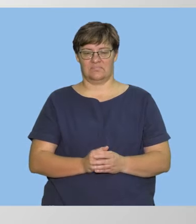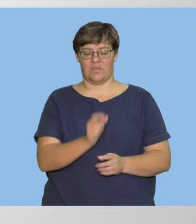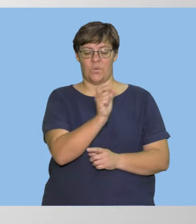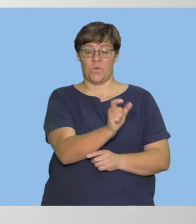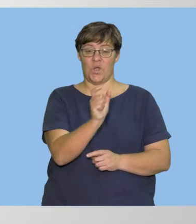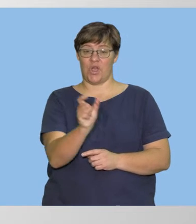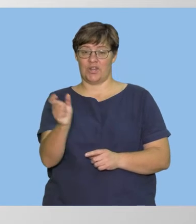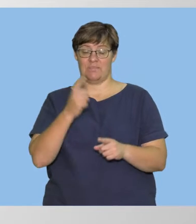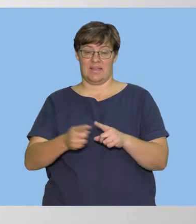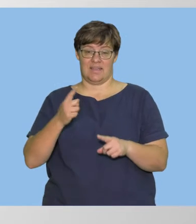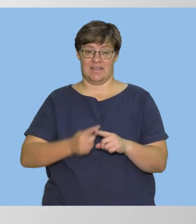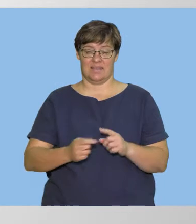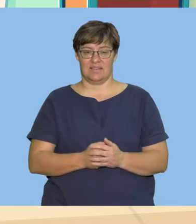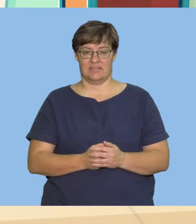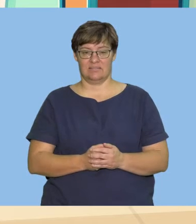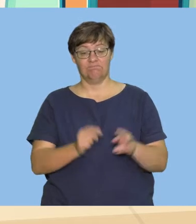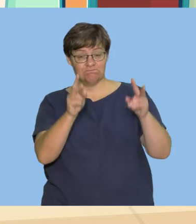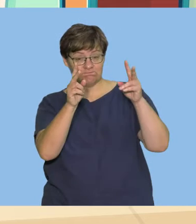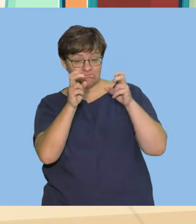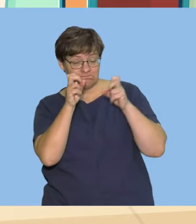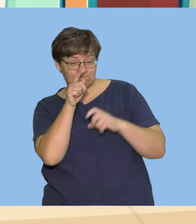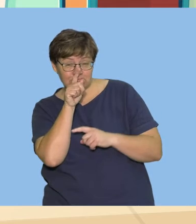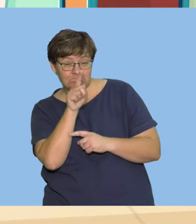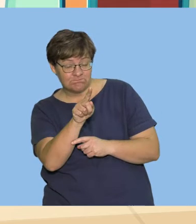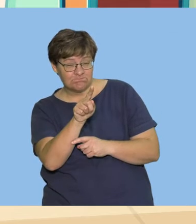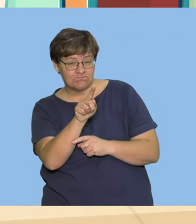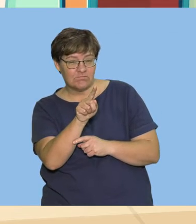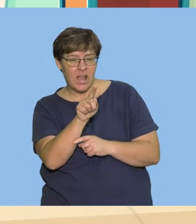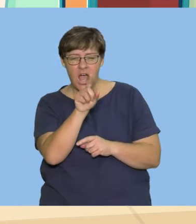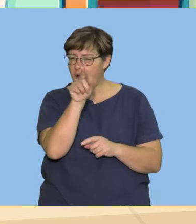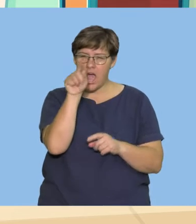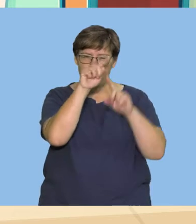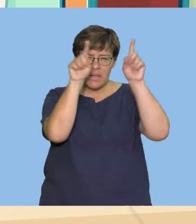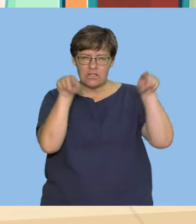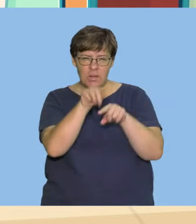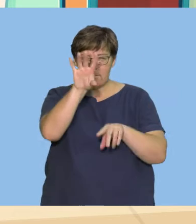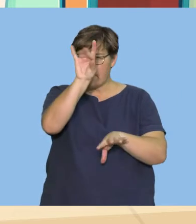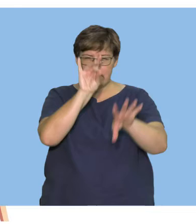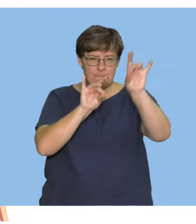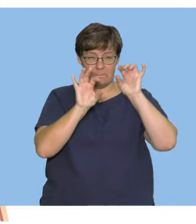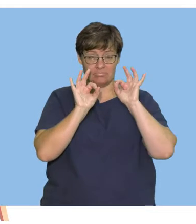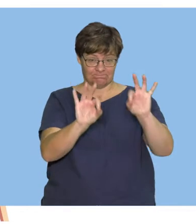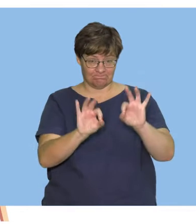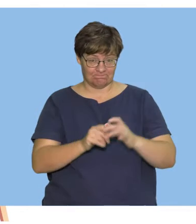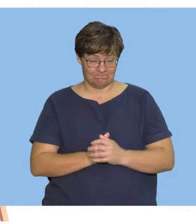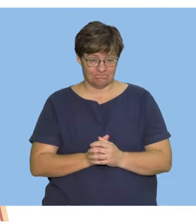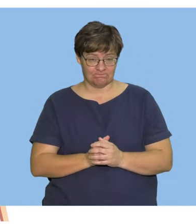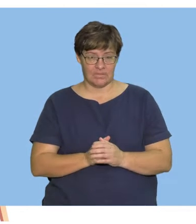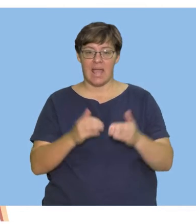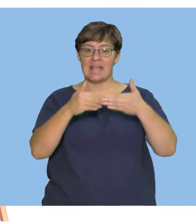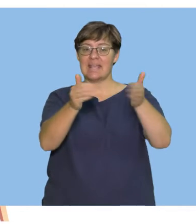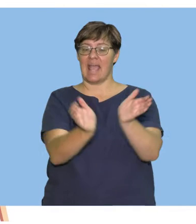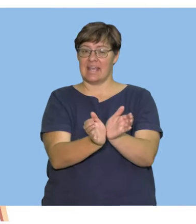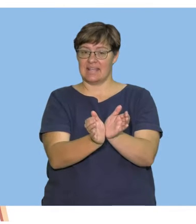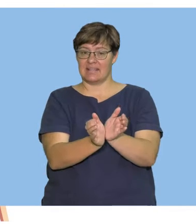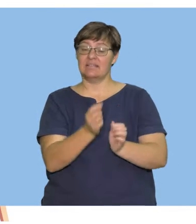Wordplay Listen carefully and try and find the correct item in the picture. Cake Say